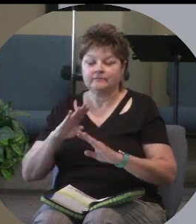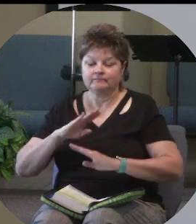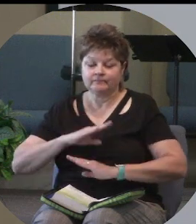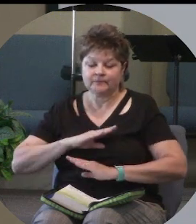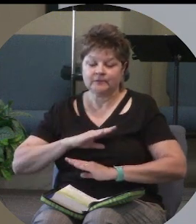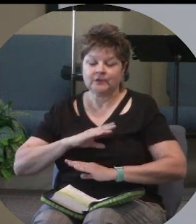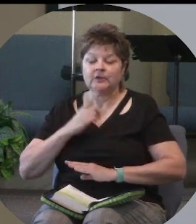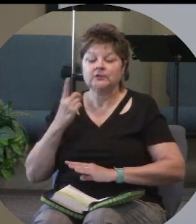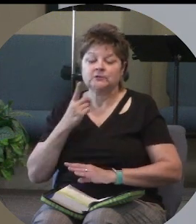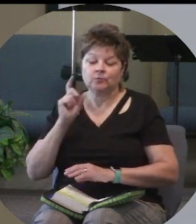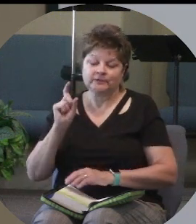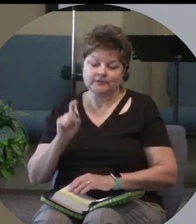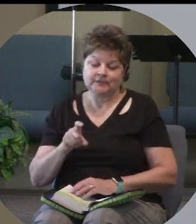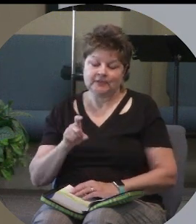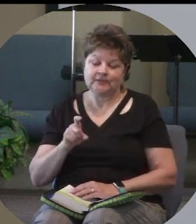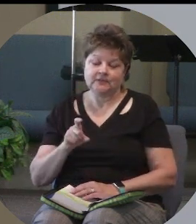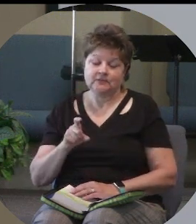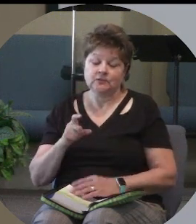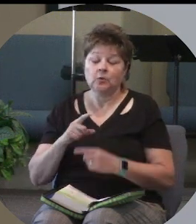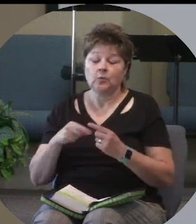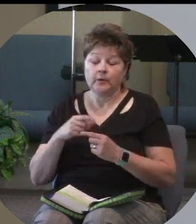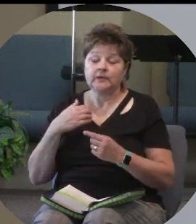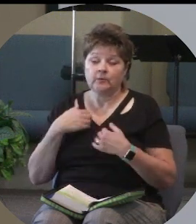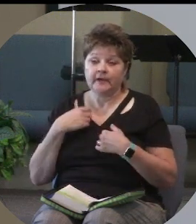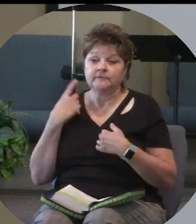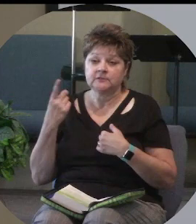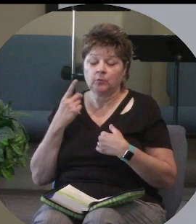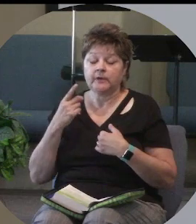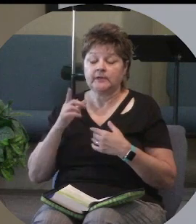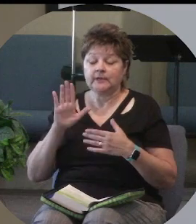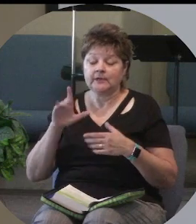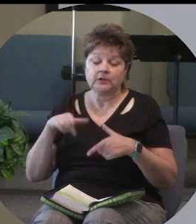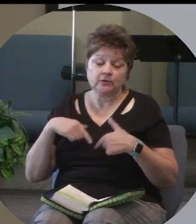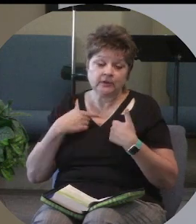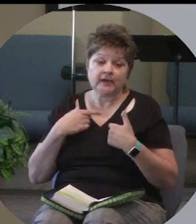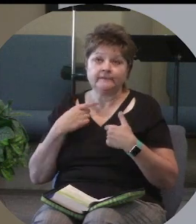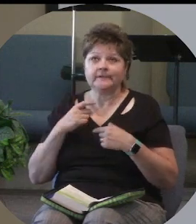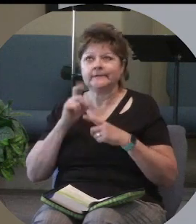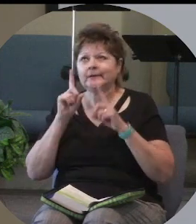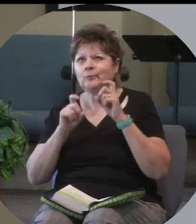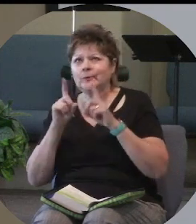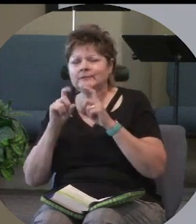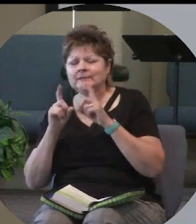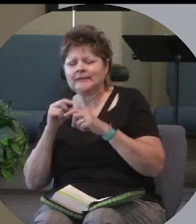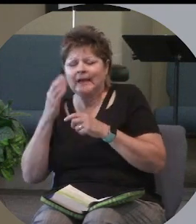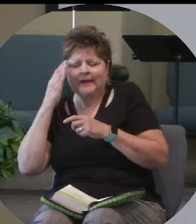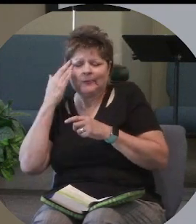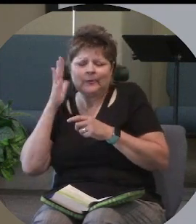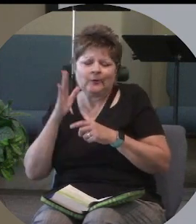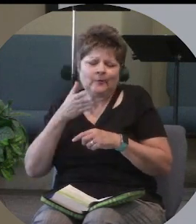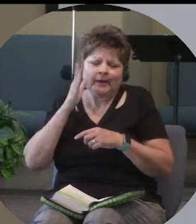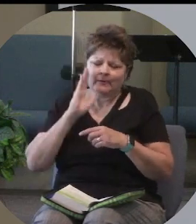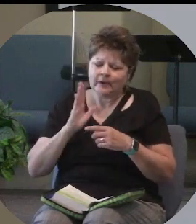so when you have someone in your life that's questioning I don't know about God well what do you think God is